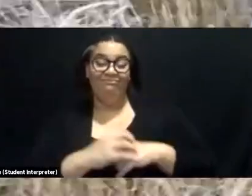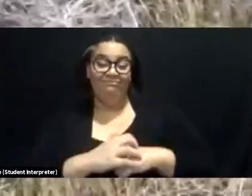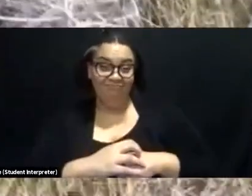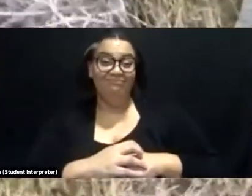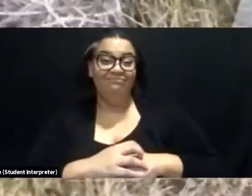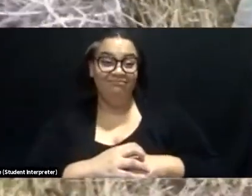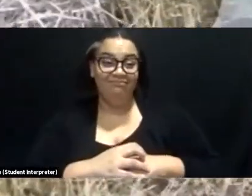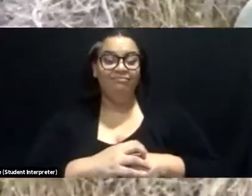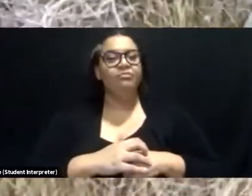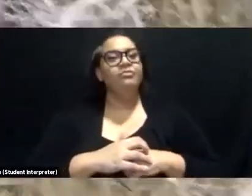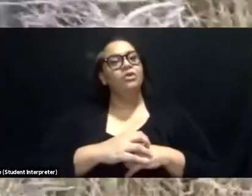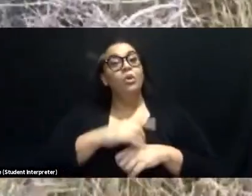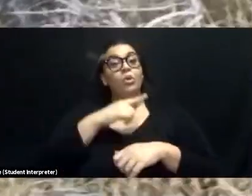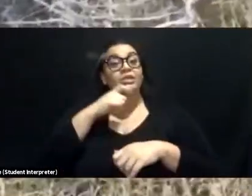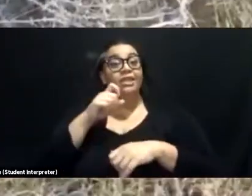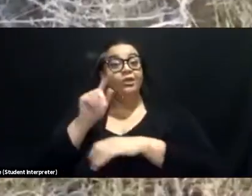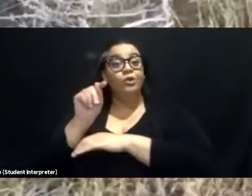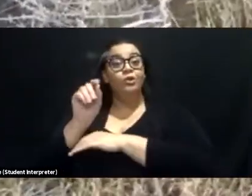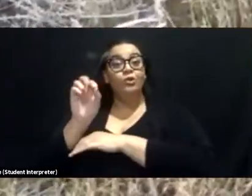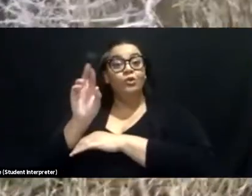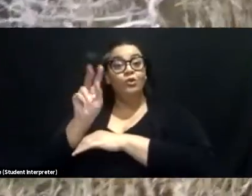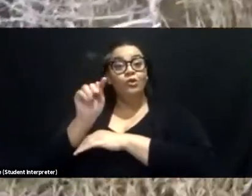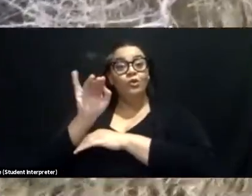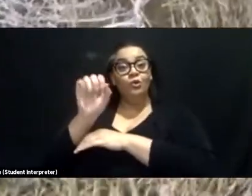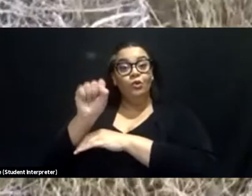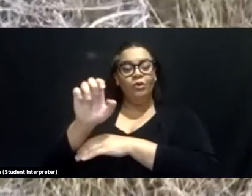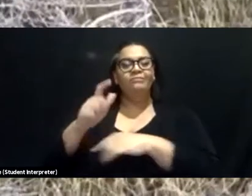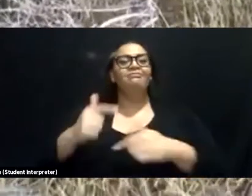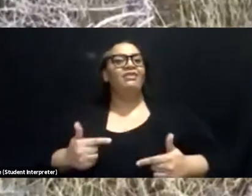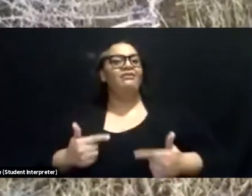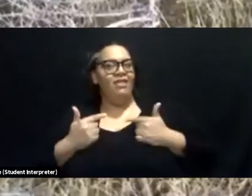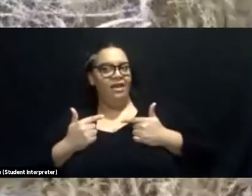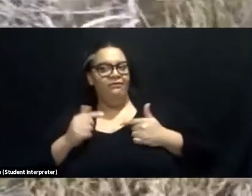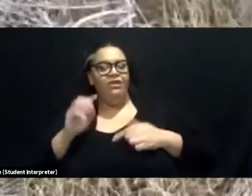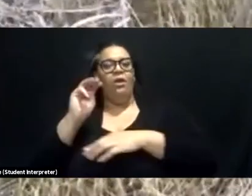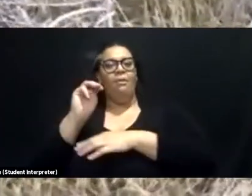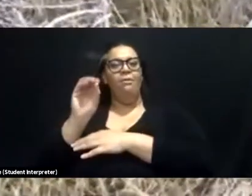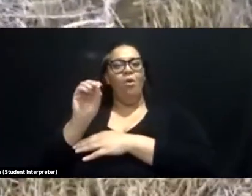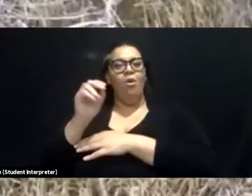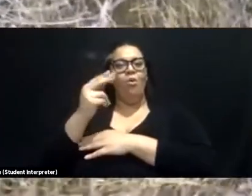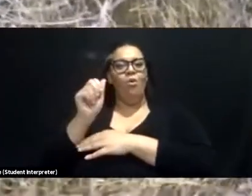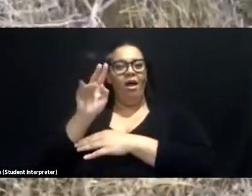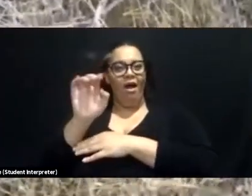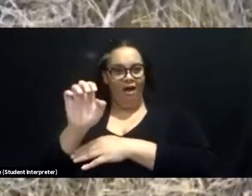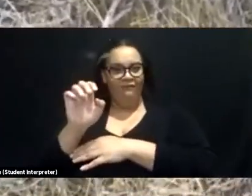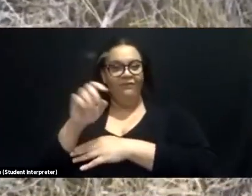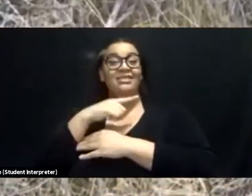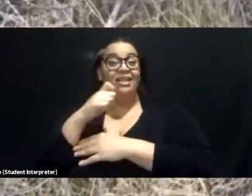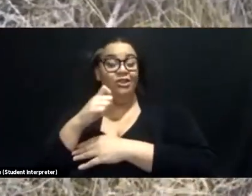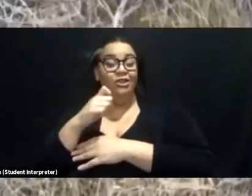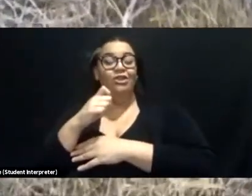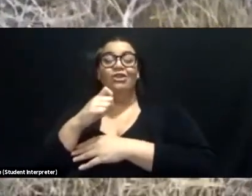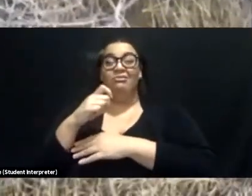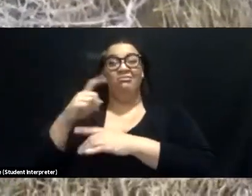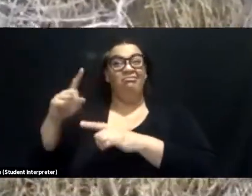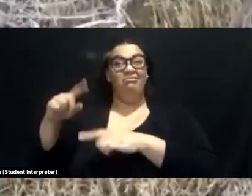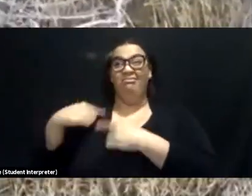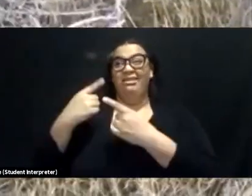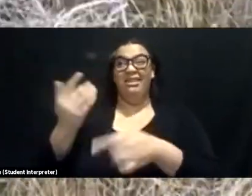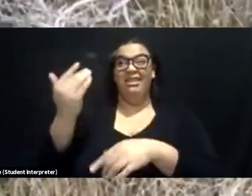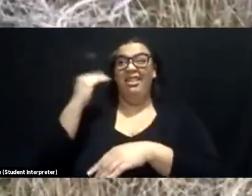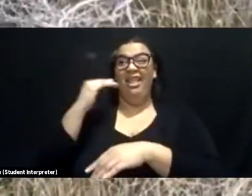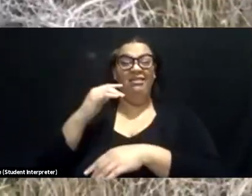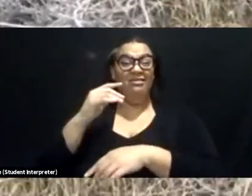The desert tortoises have lived in the Mojave desert probably since the end of the last ice age, about 12,000 years